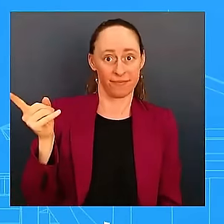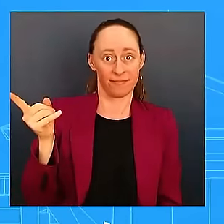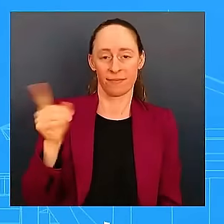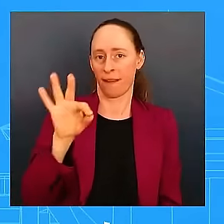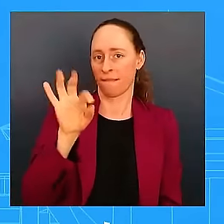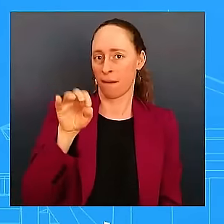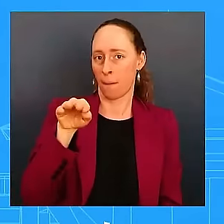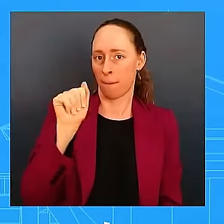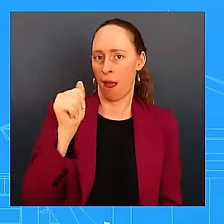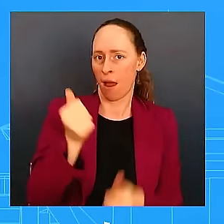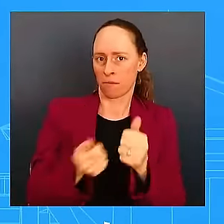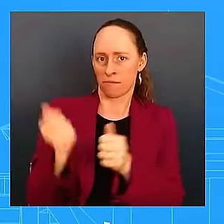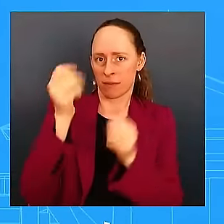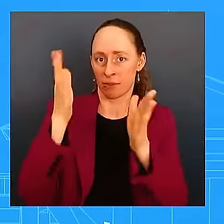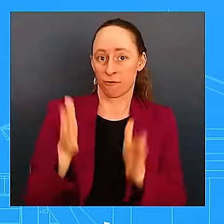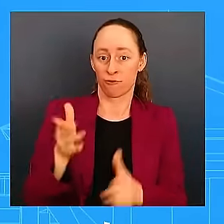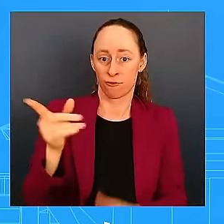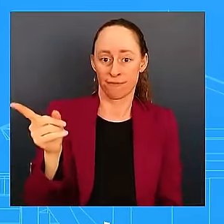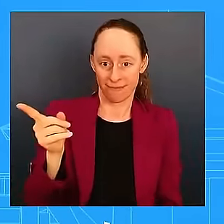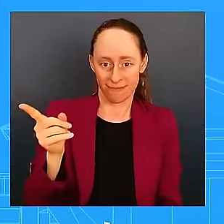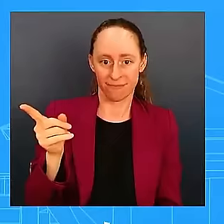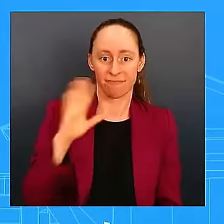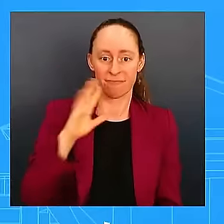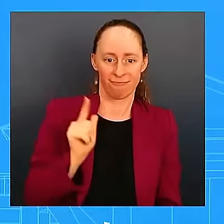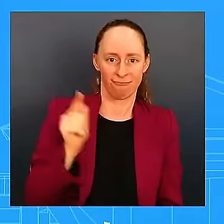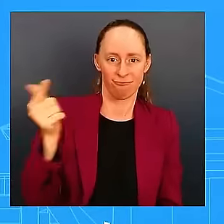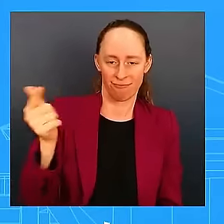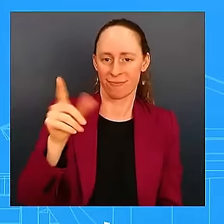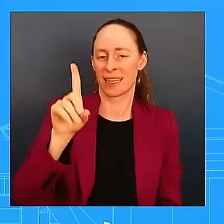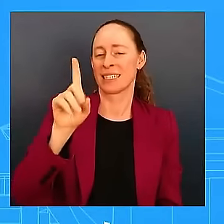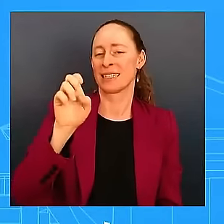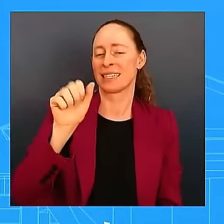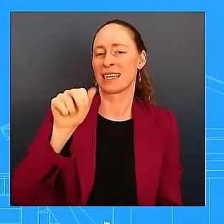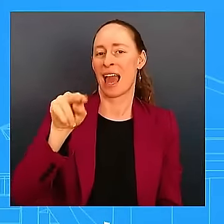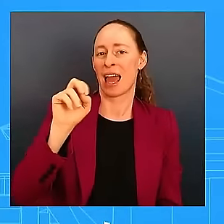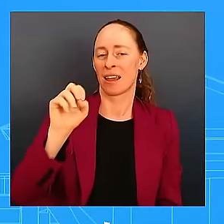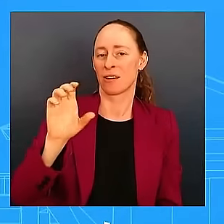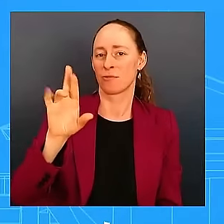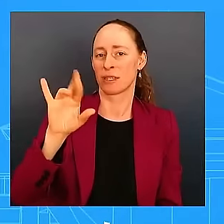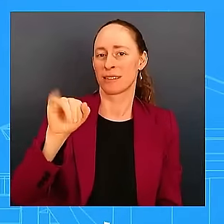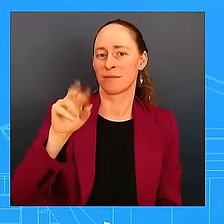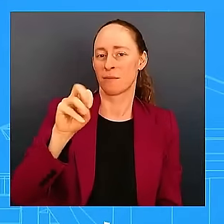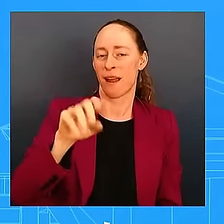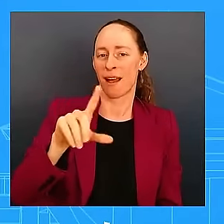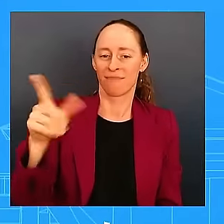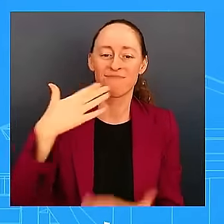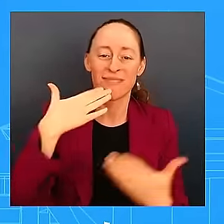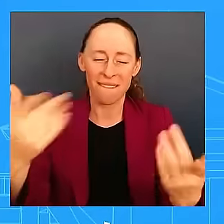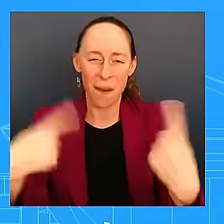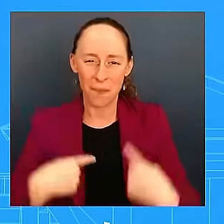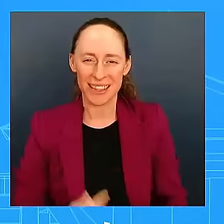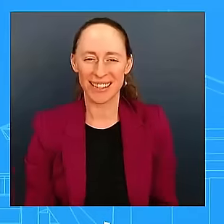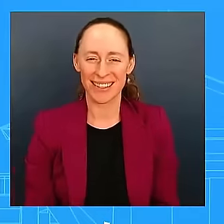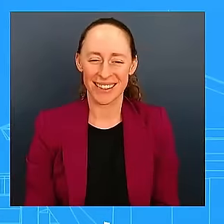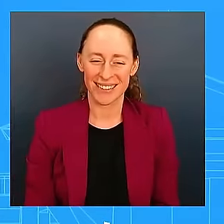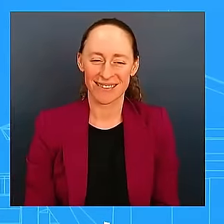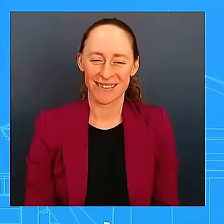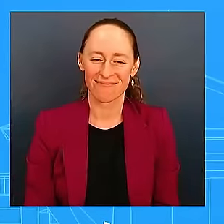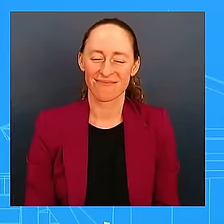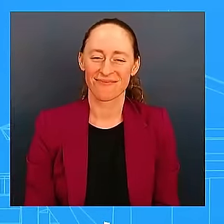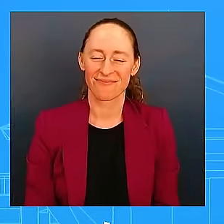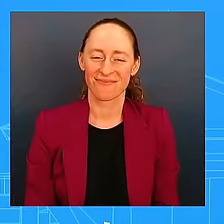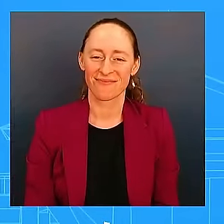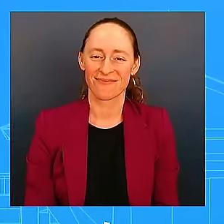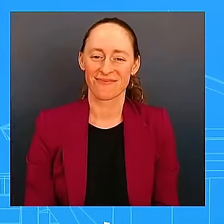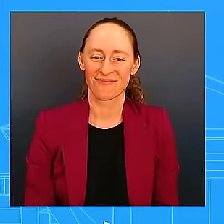Deanna, thank you so much for being here. Yeah, thank you, Corrine. Good afternoon, everybody. As you heard, I did just finish briefing President Biden